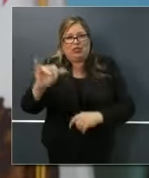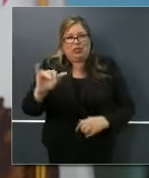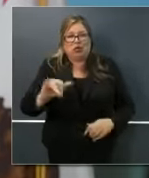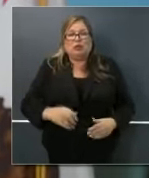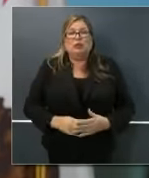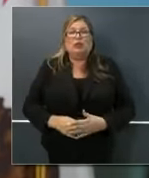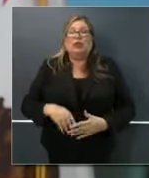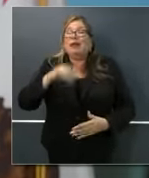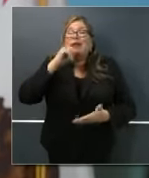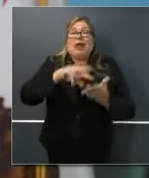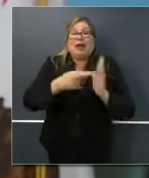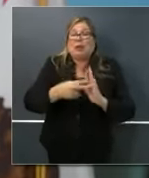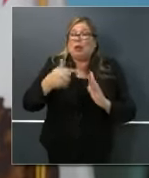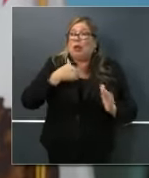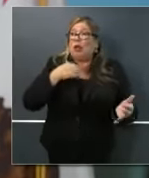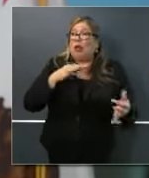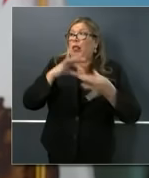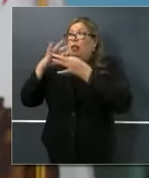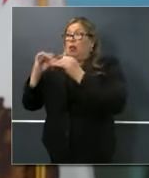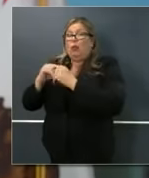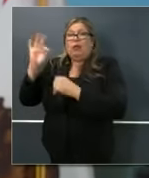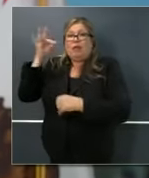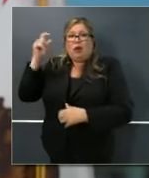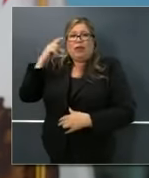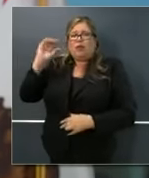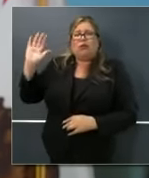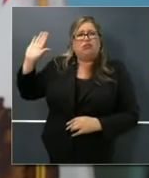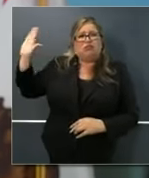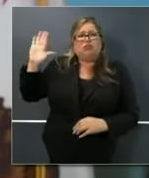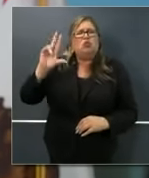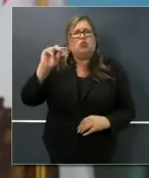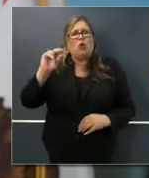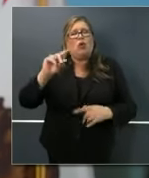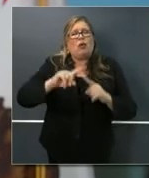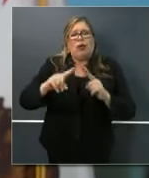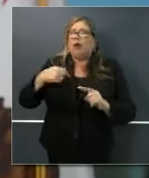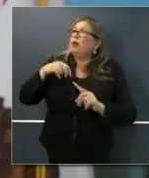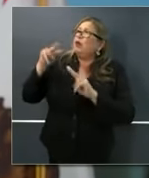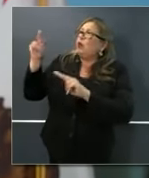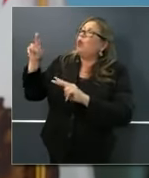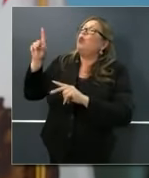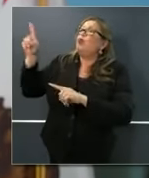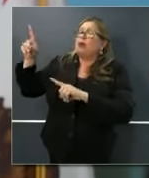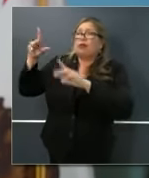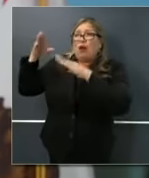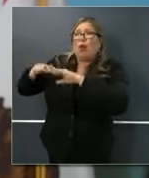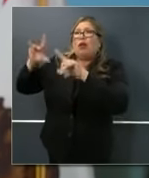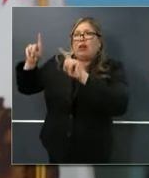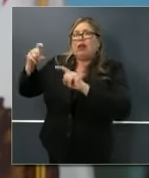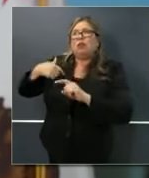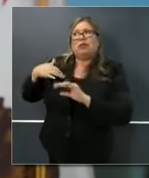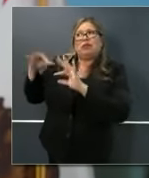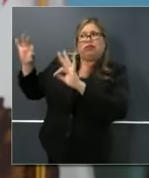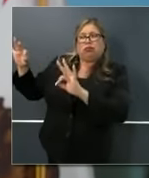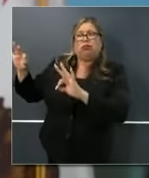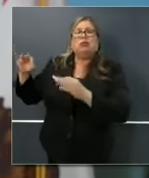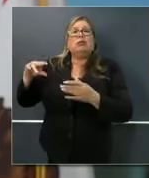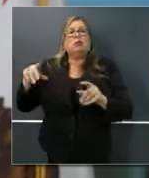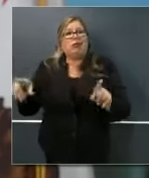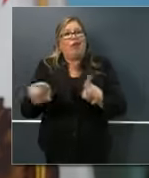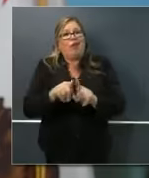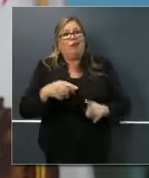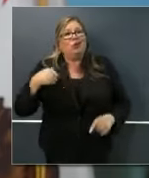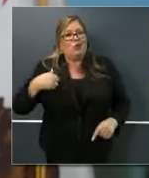ourselves to the federal efforts, but we're encouraged to hear more in that space. But this clearly is to your point. It's one of our six